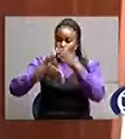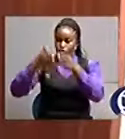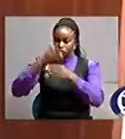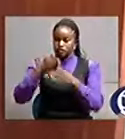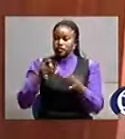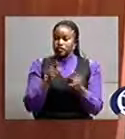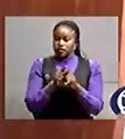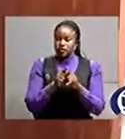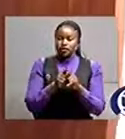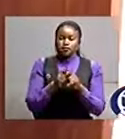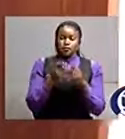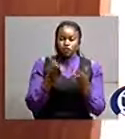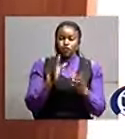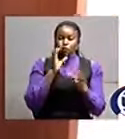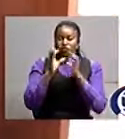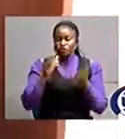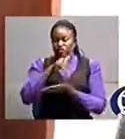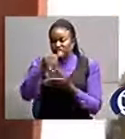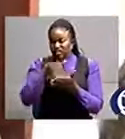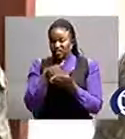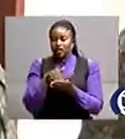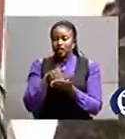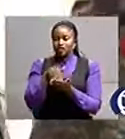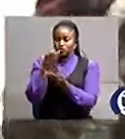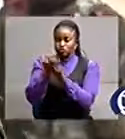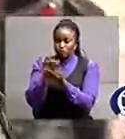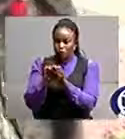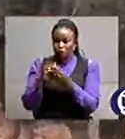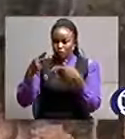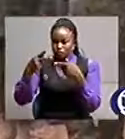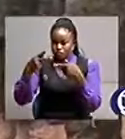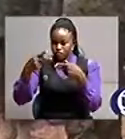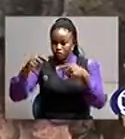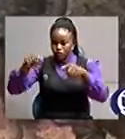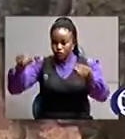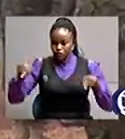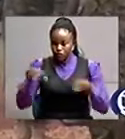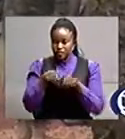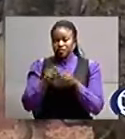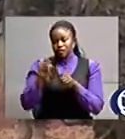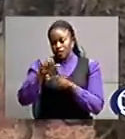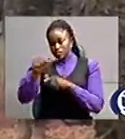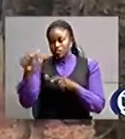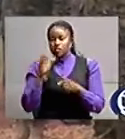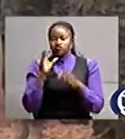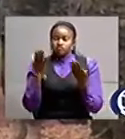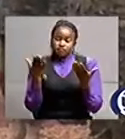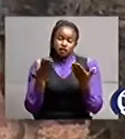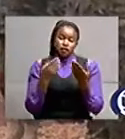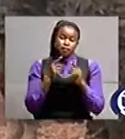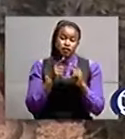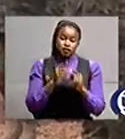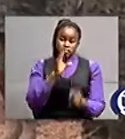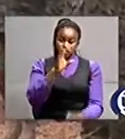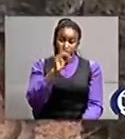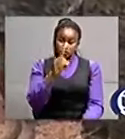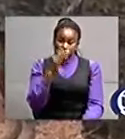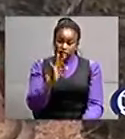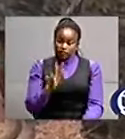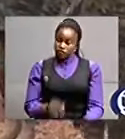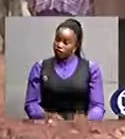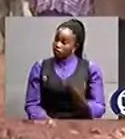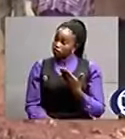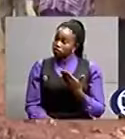store and a communication center the chief of defense forces general david muhozi